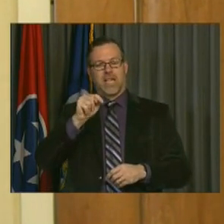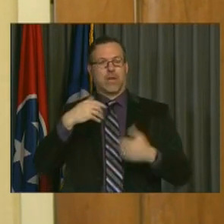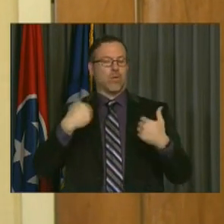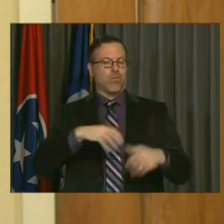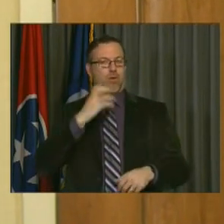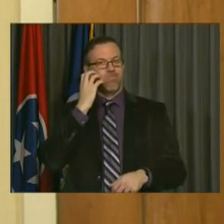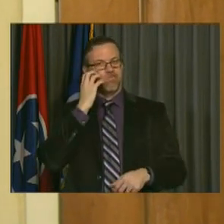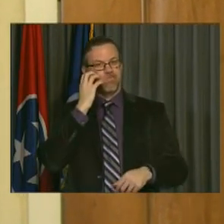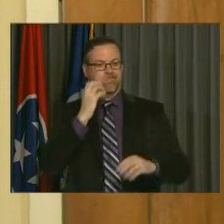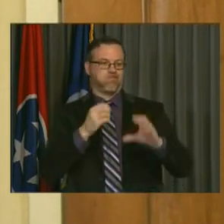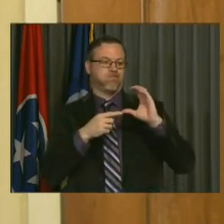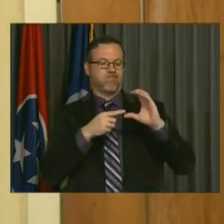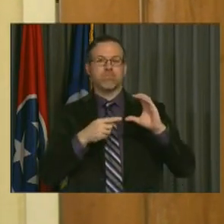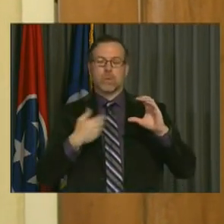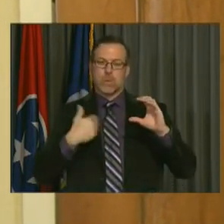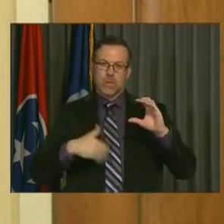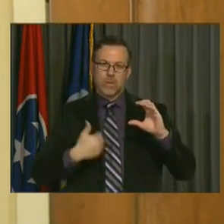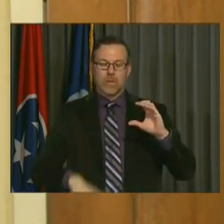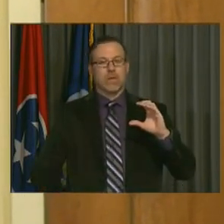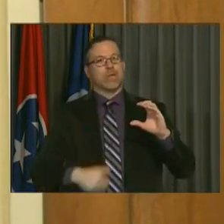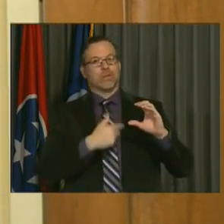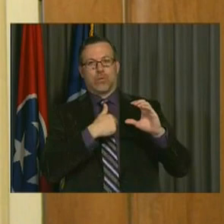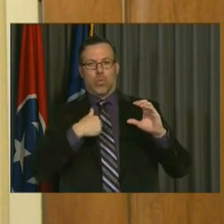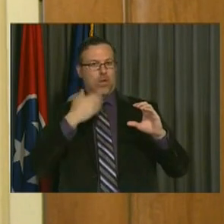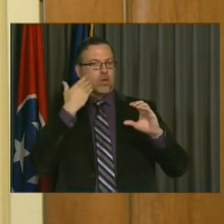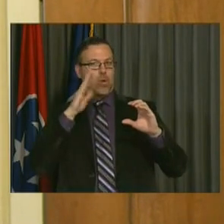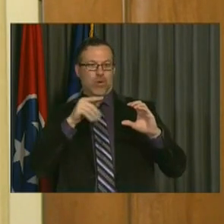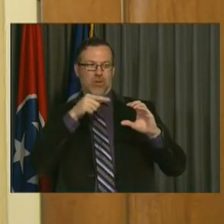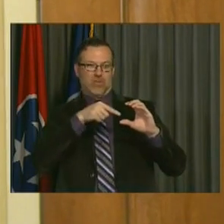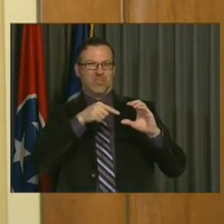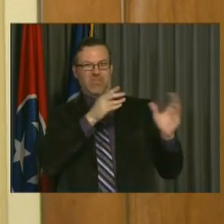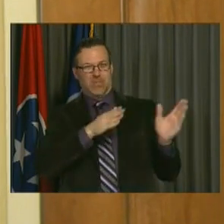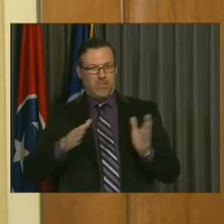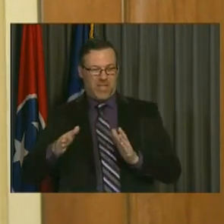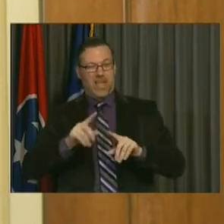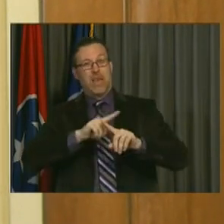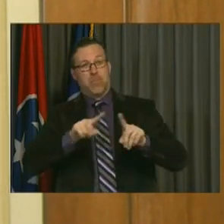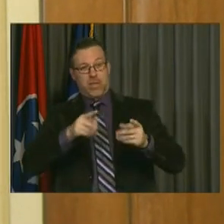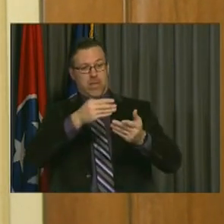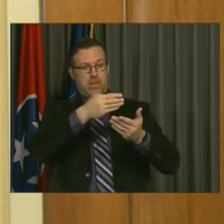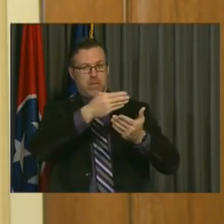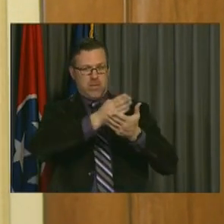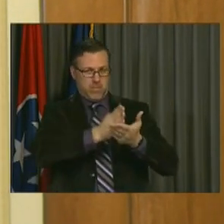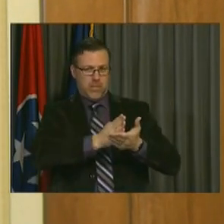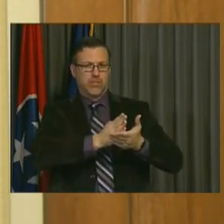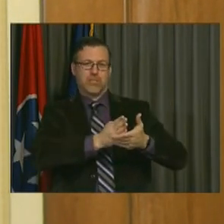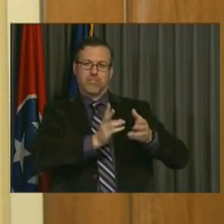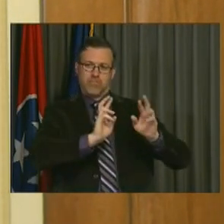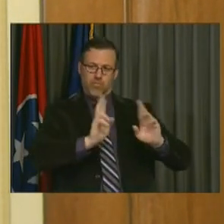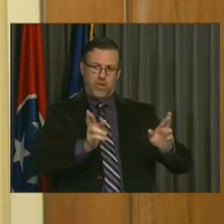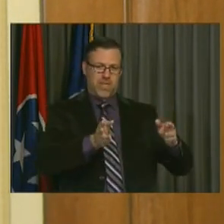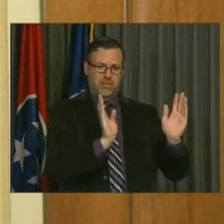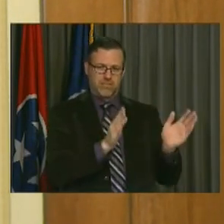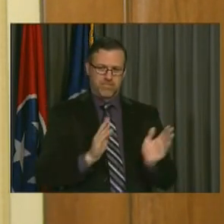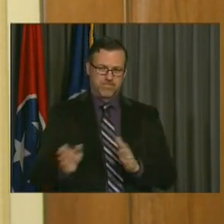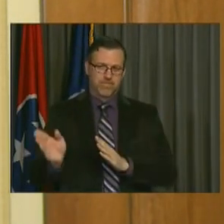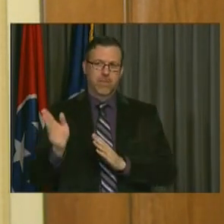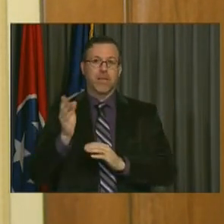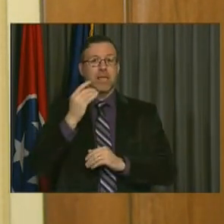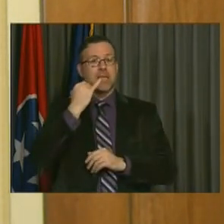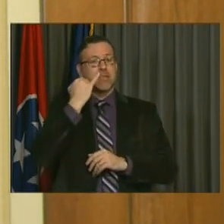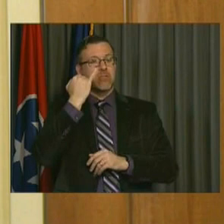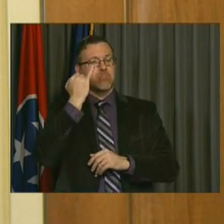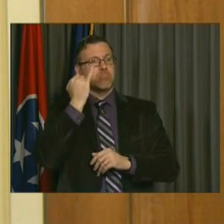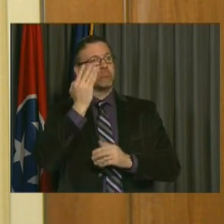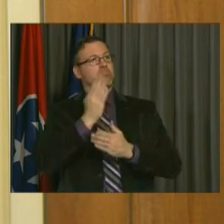what we just heard, we don't yet have a detailed plan. As the budget is preparing, how will, if some